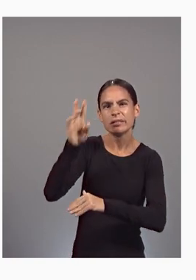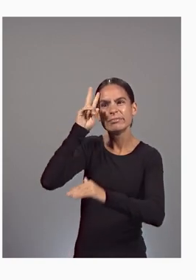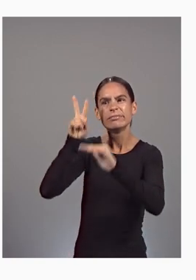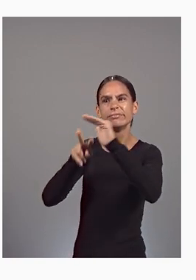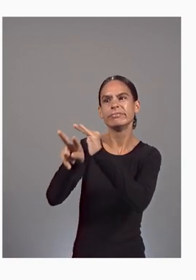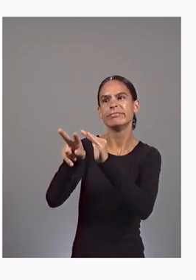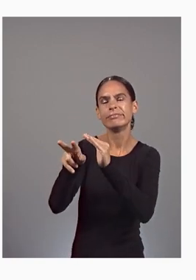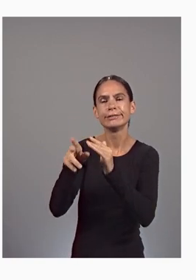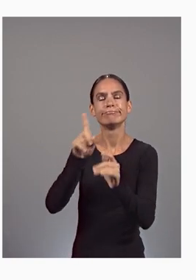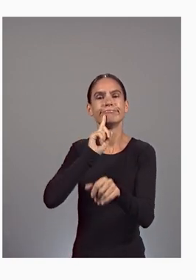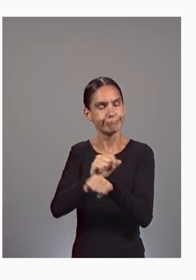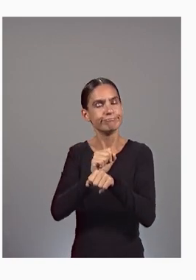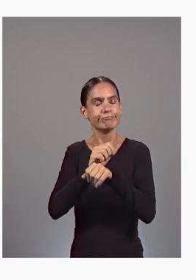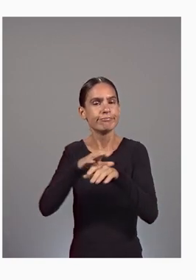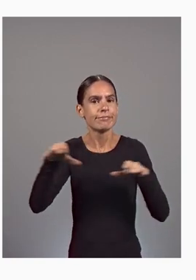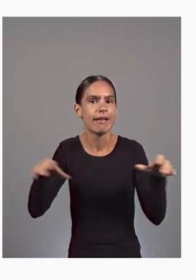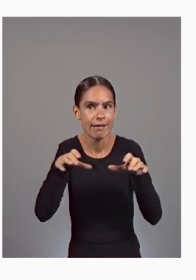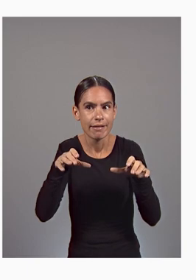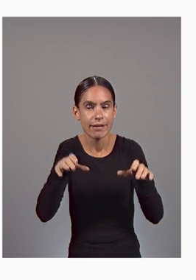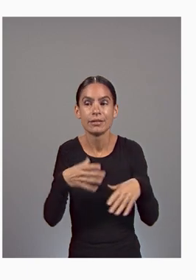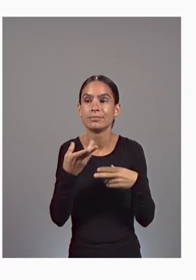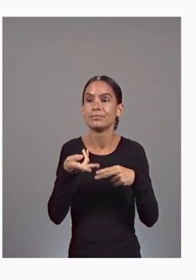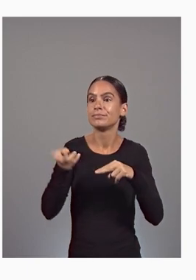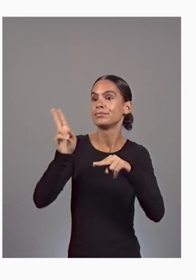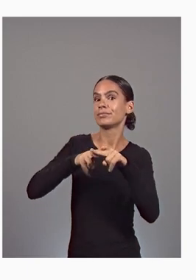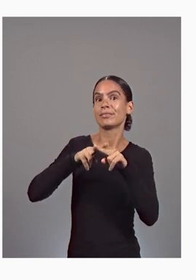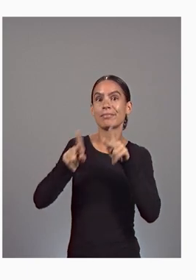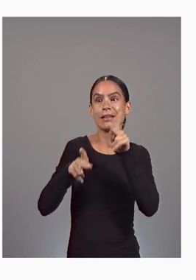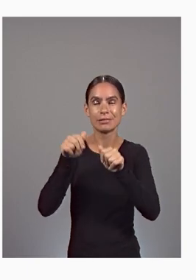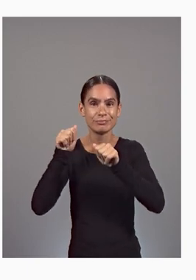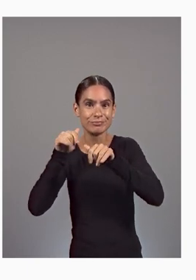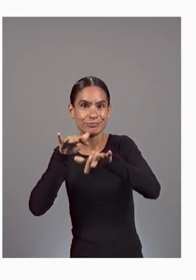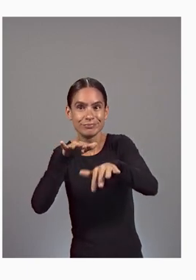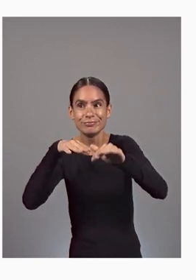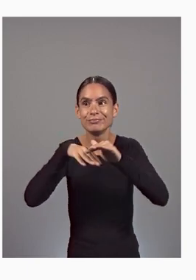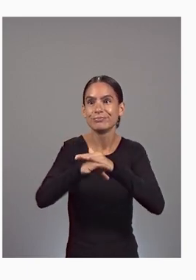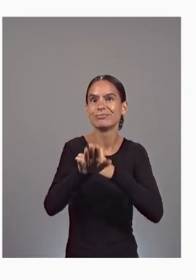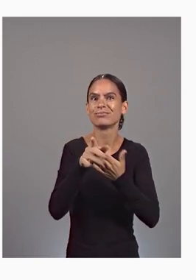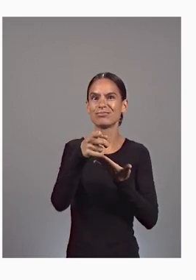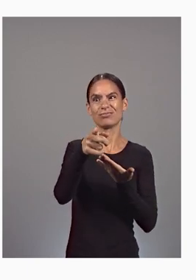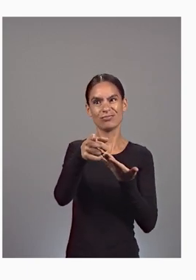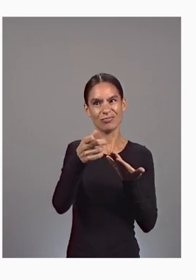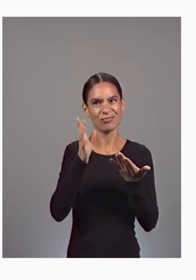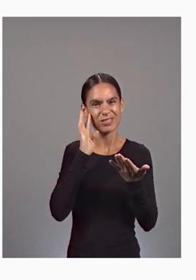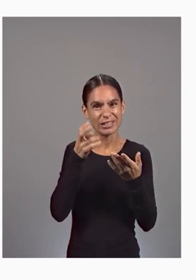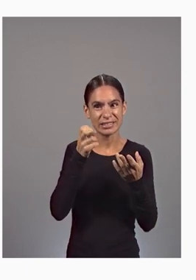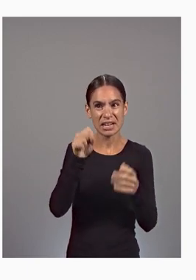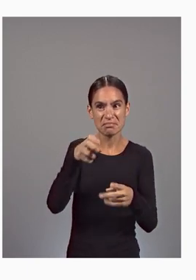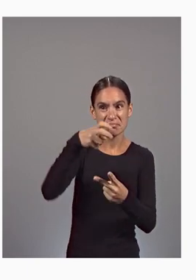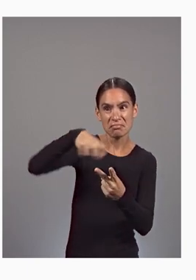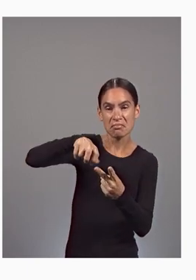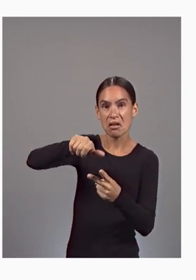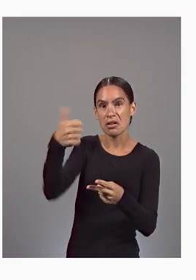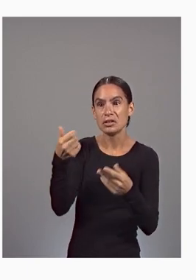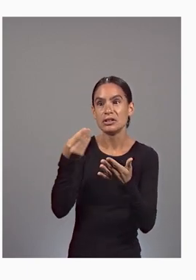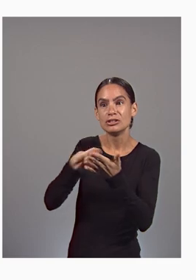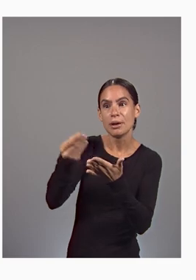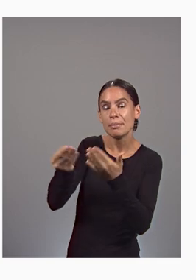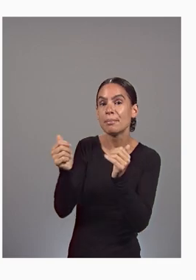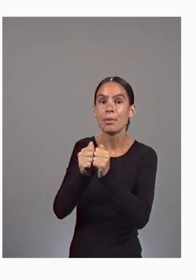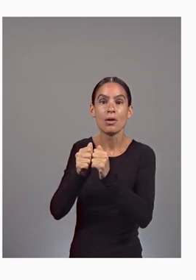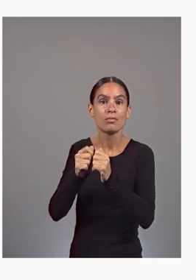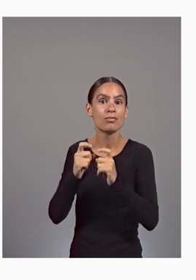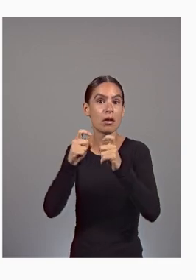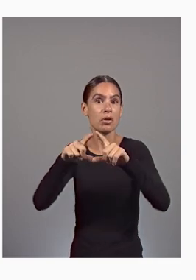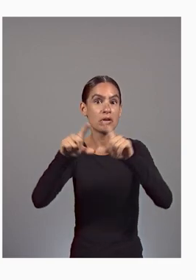Foot traffic continues to be busy. Encourage customers to visit an alternate shop with a reward card? Yes. Smarter insights mean